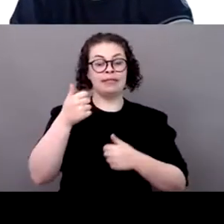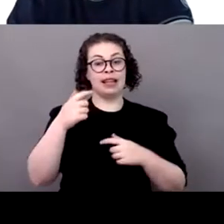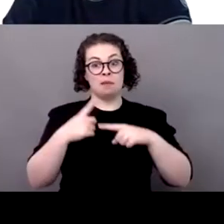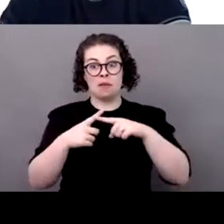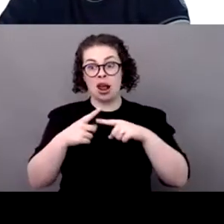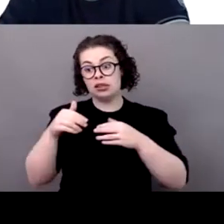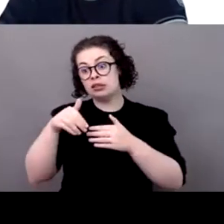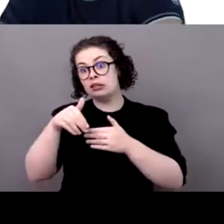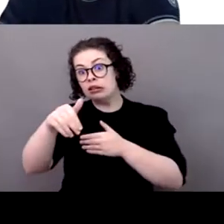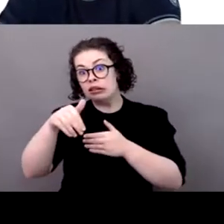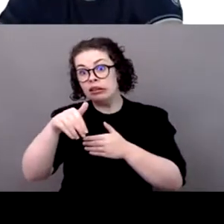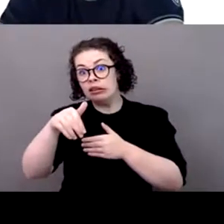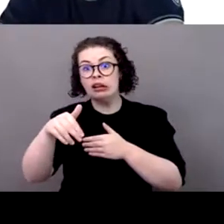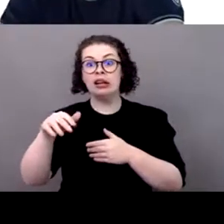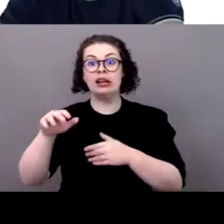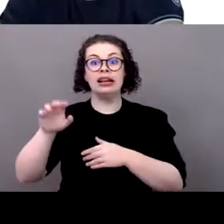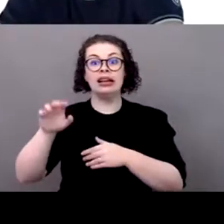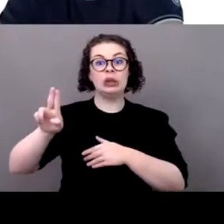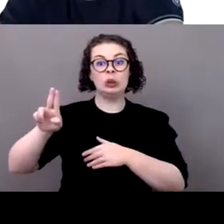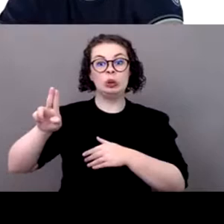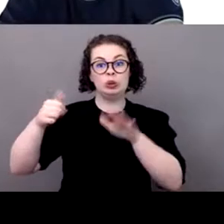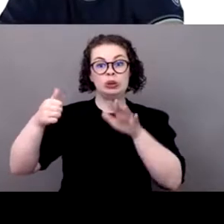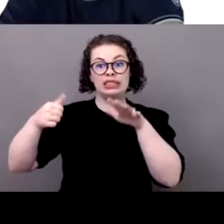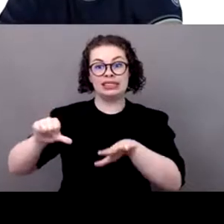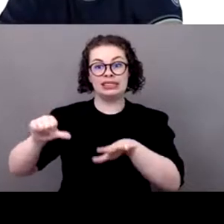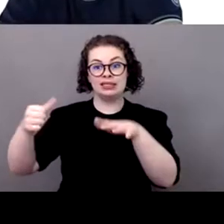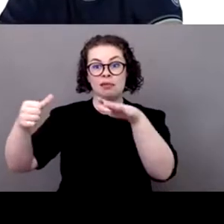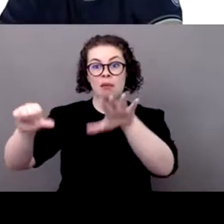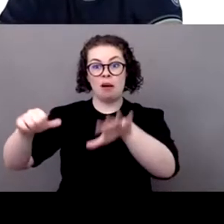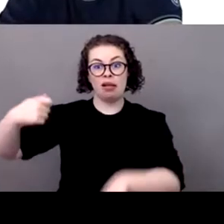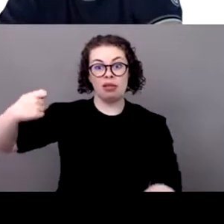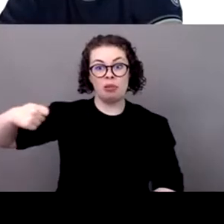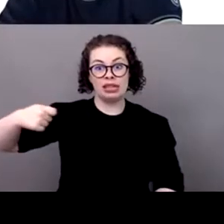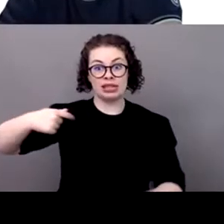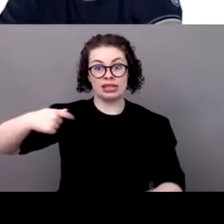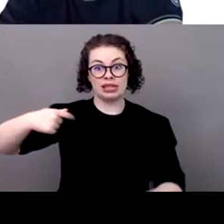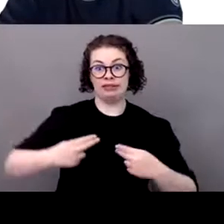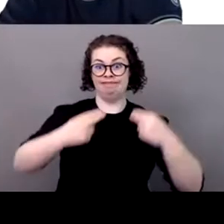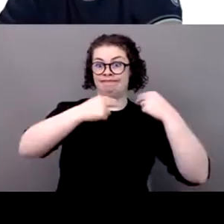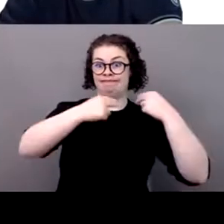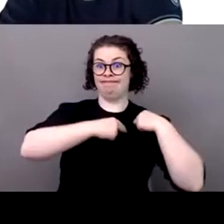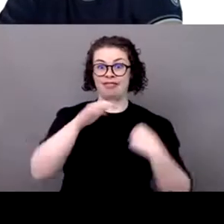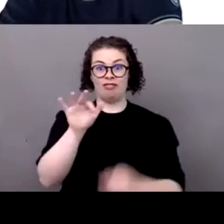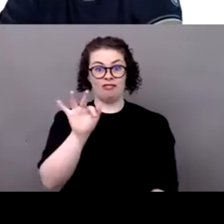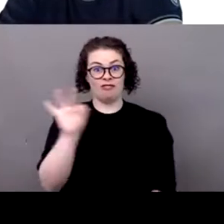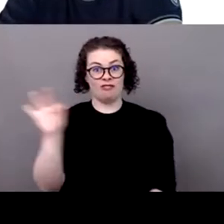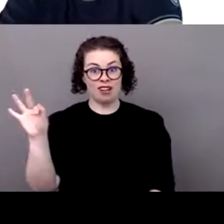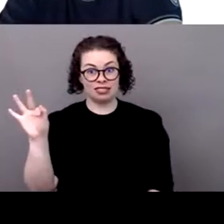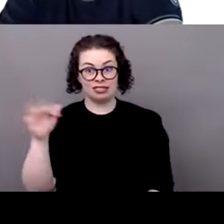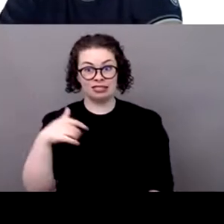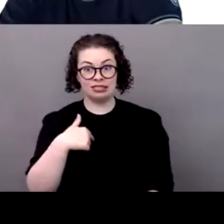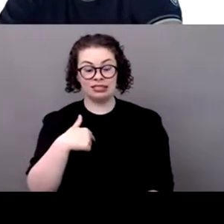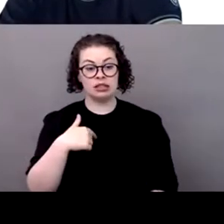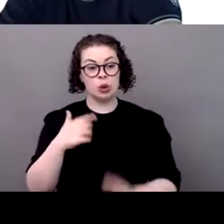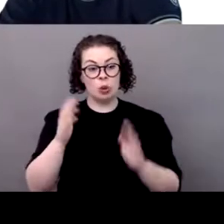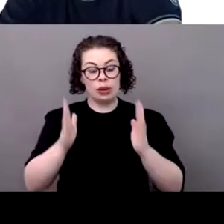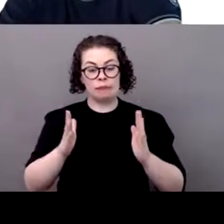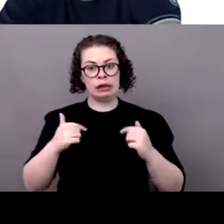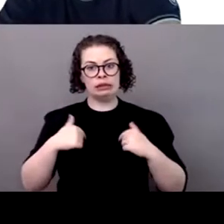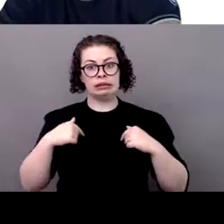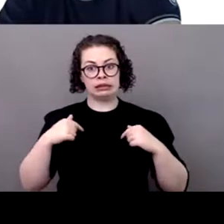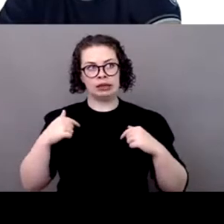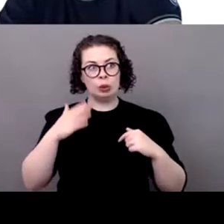own empreinte plastique, their own empreinte climat, when they choose equipment